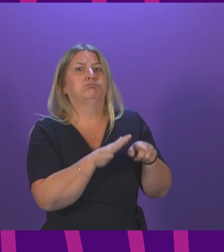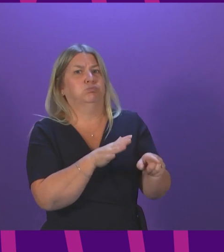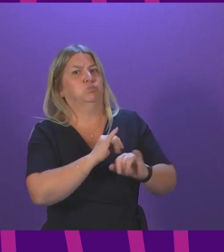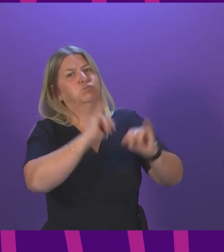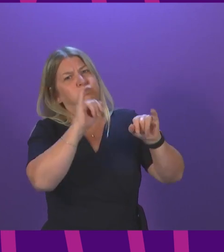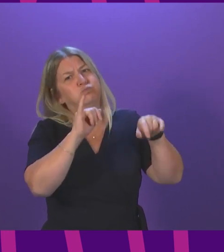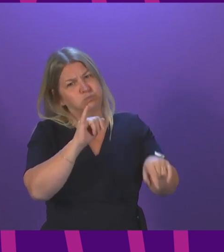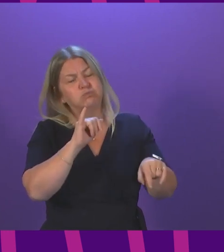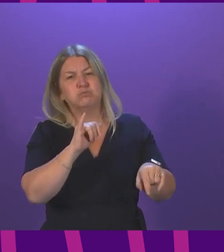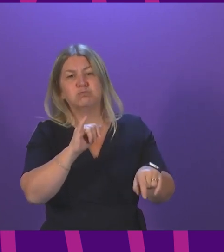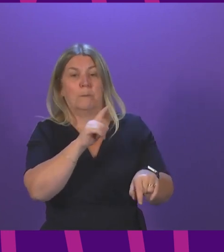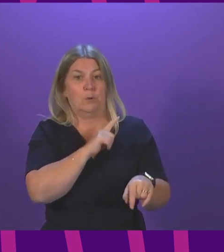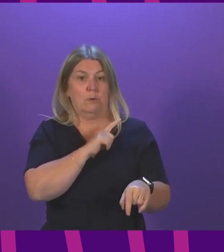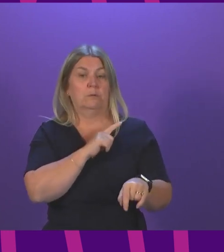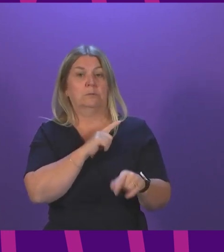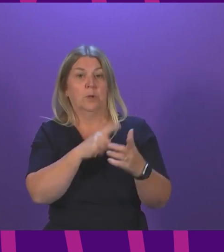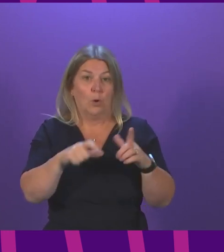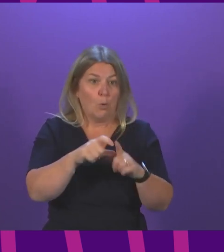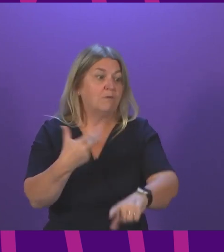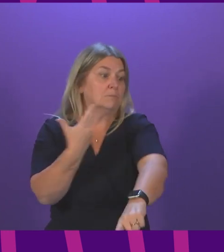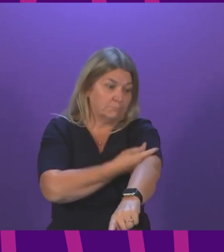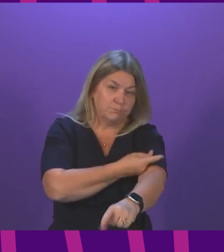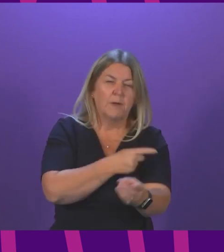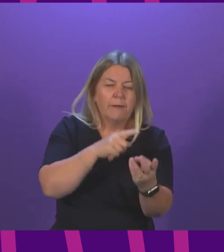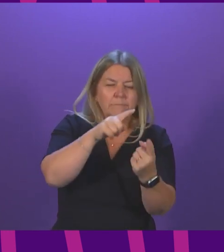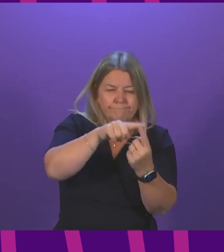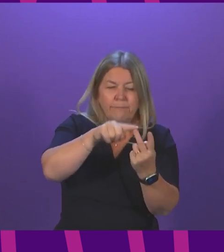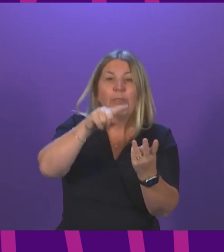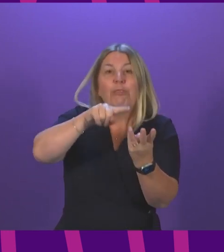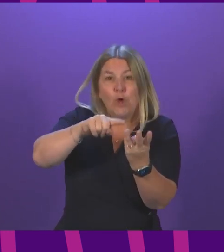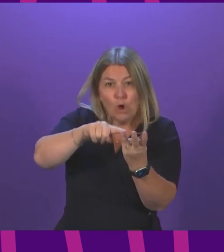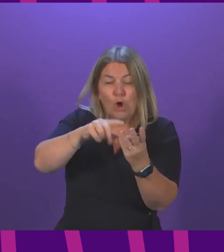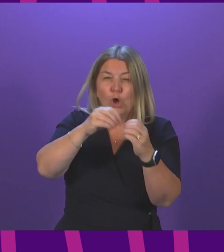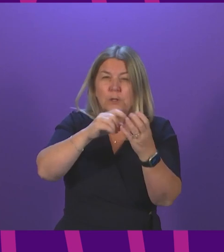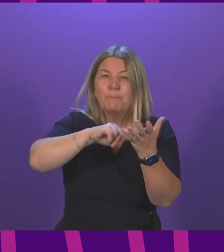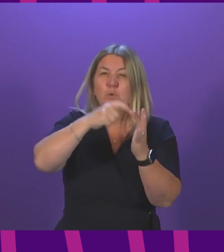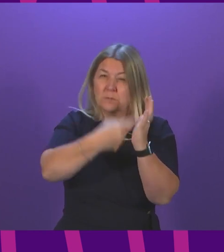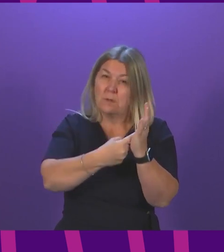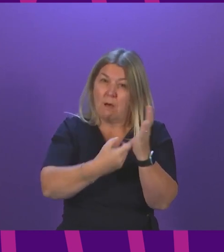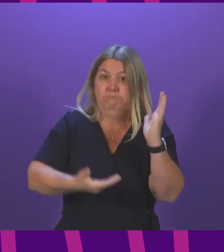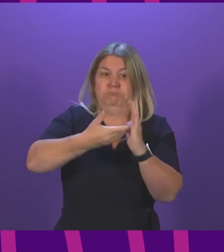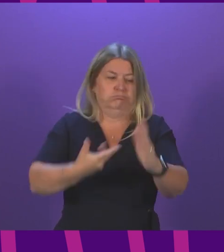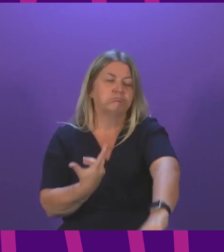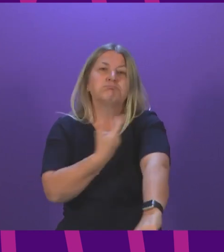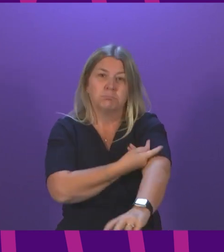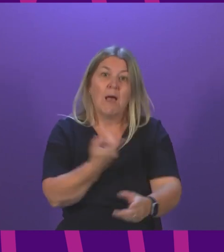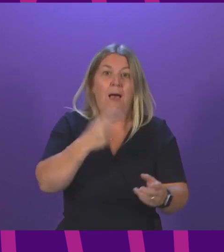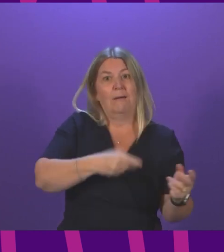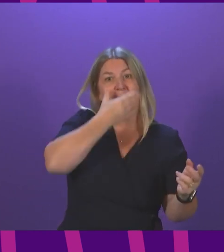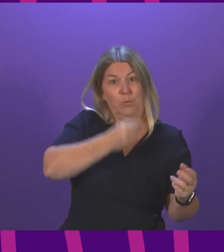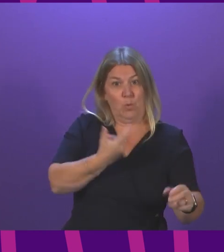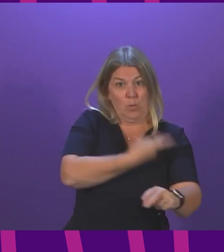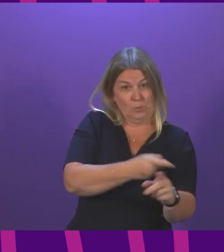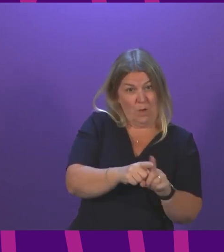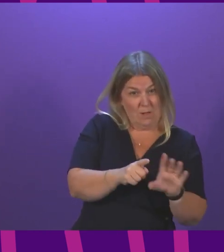So delivering the flu vaccination and COVID booster programme at pace will be critically important. So can the Cabinet Secretary commit to doing